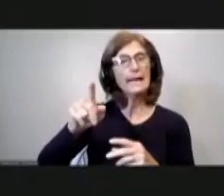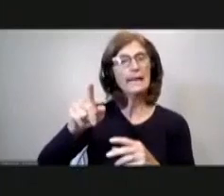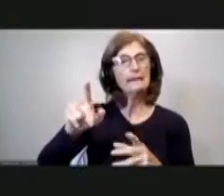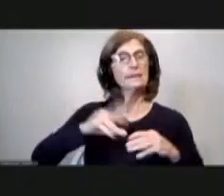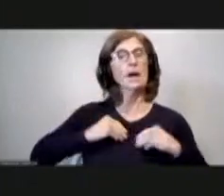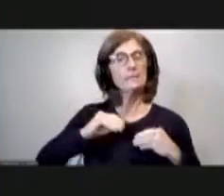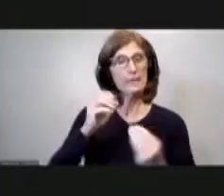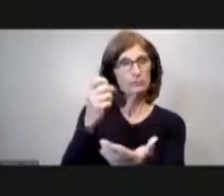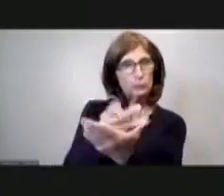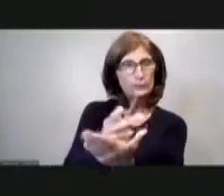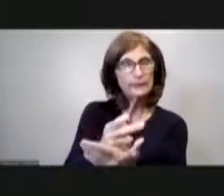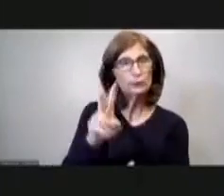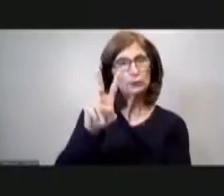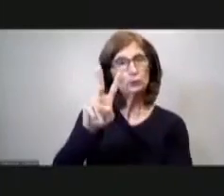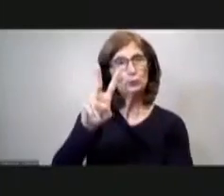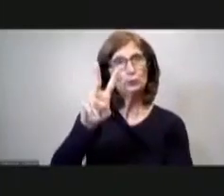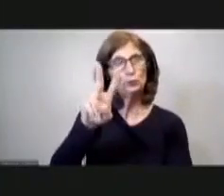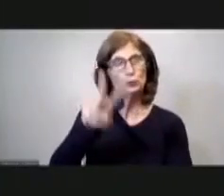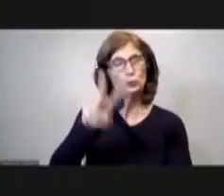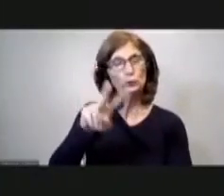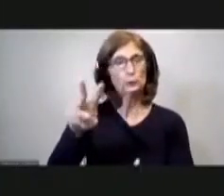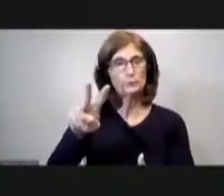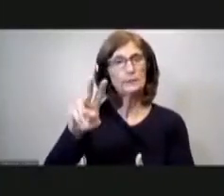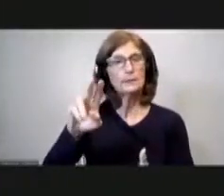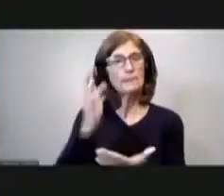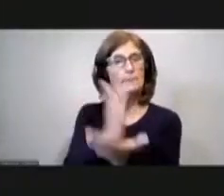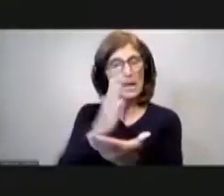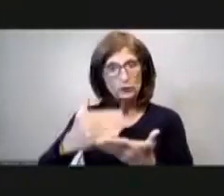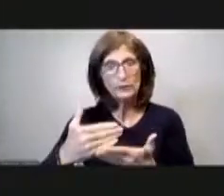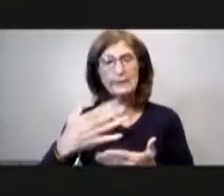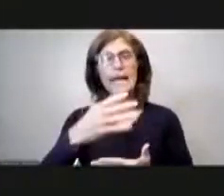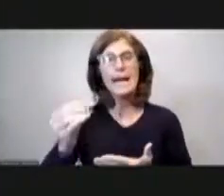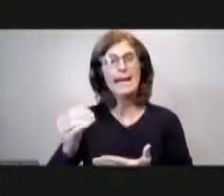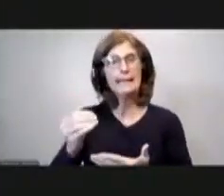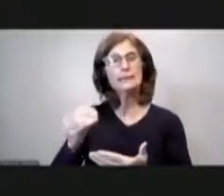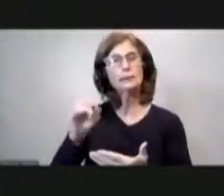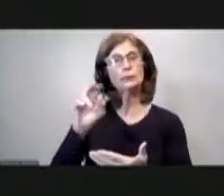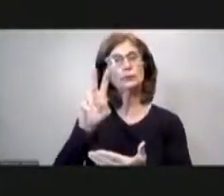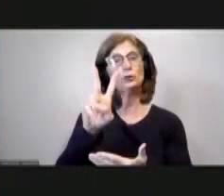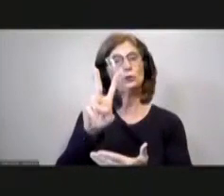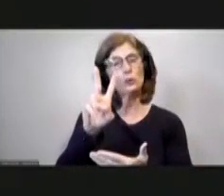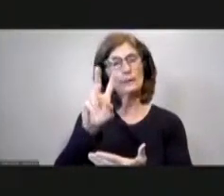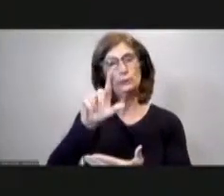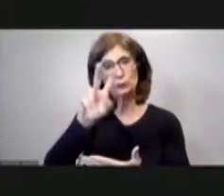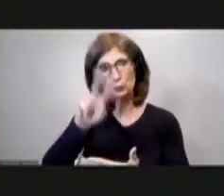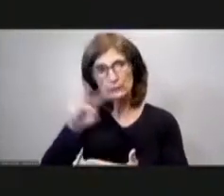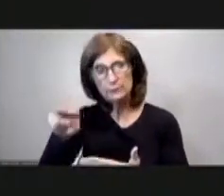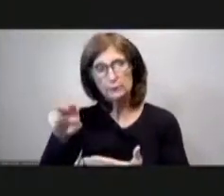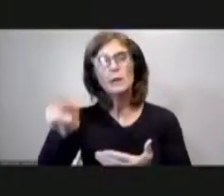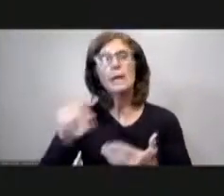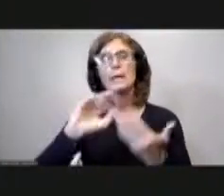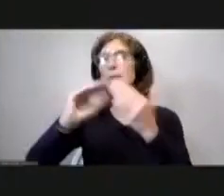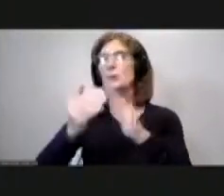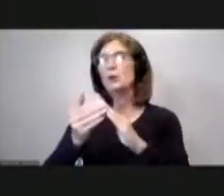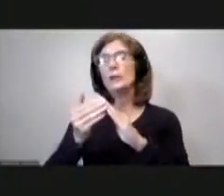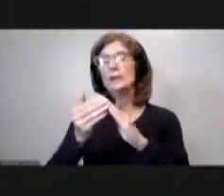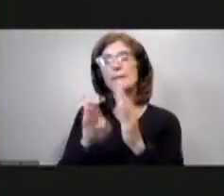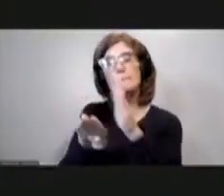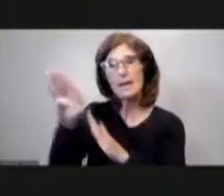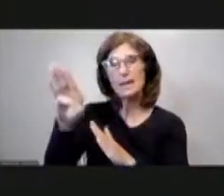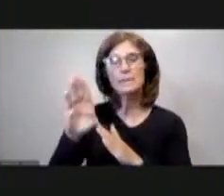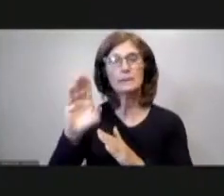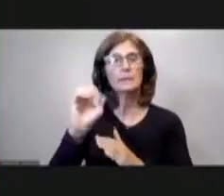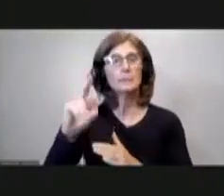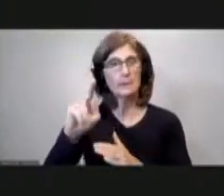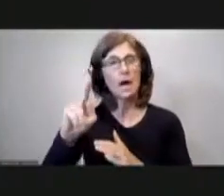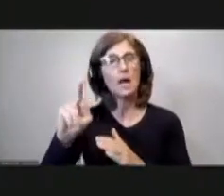approving the 2022 2022 capital budget in the 2022 community development block grant program and the